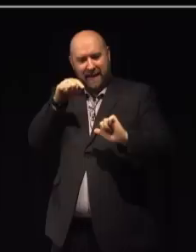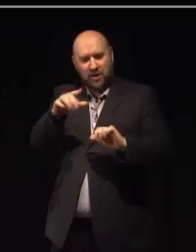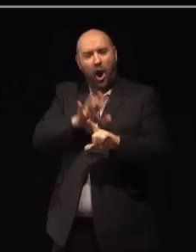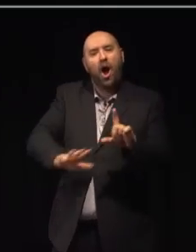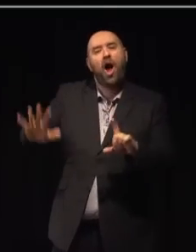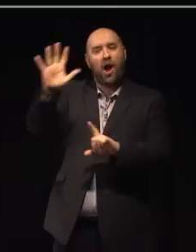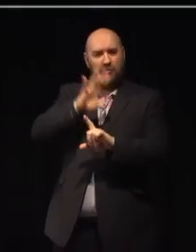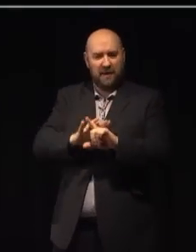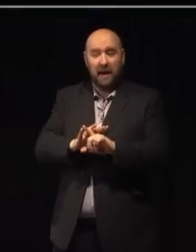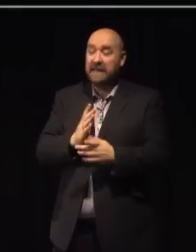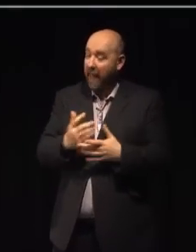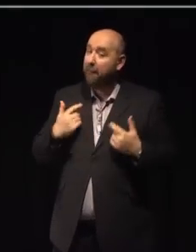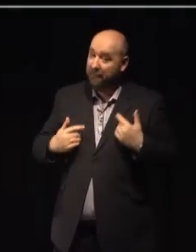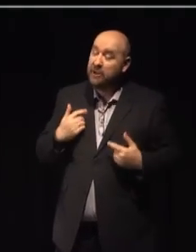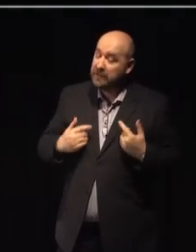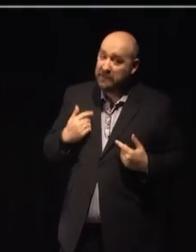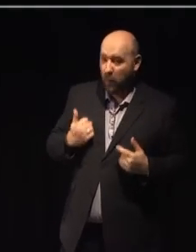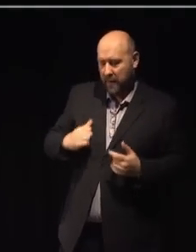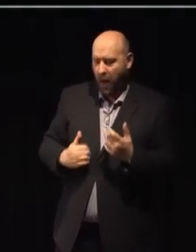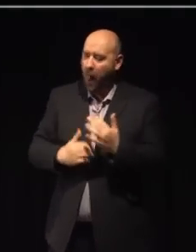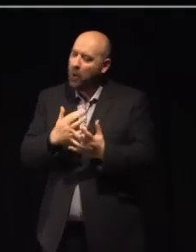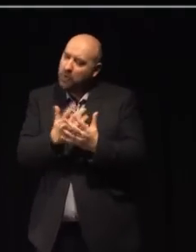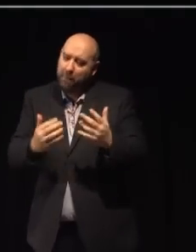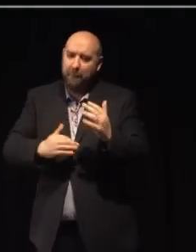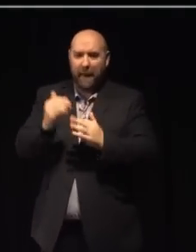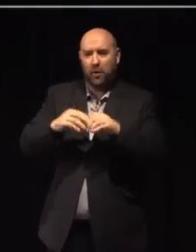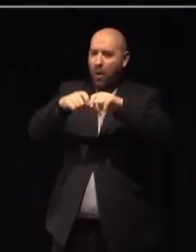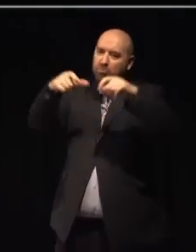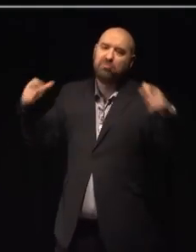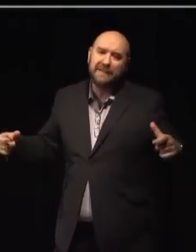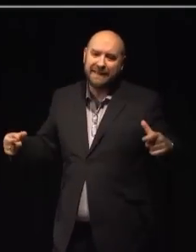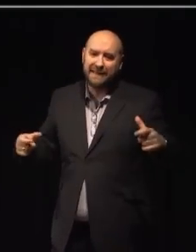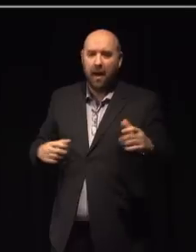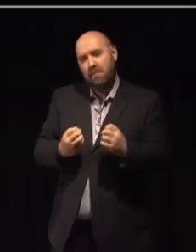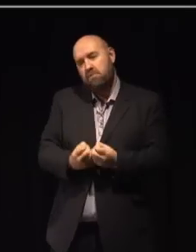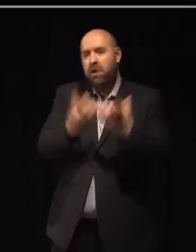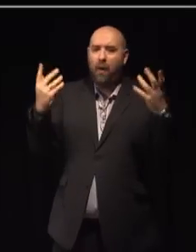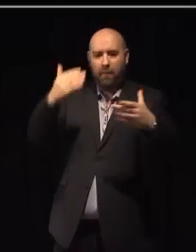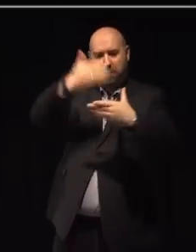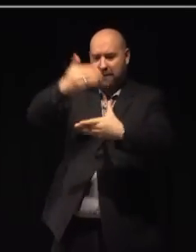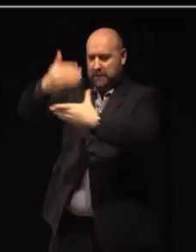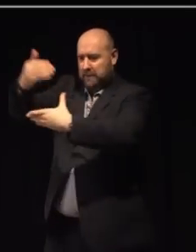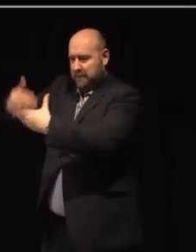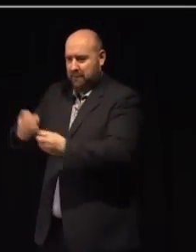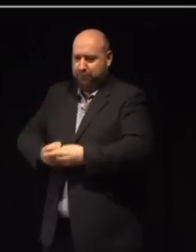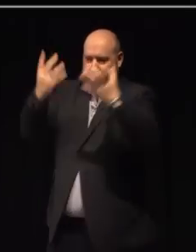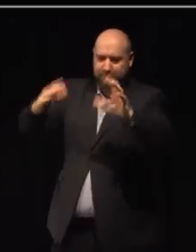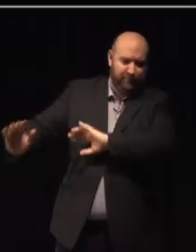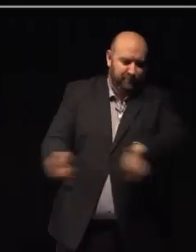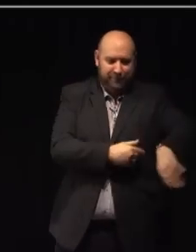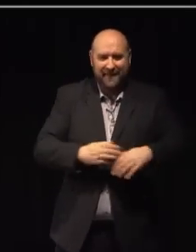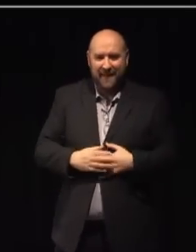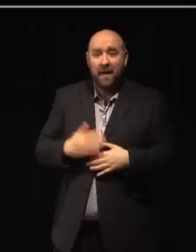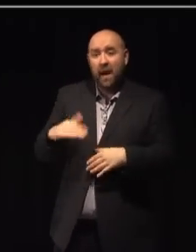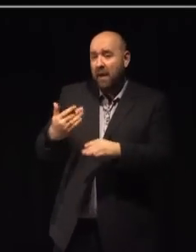ambitious. It will require us to build lots of bridges and to blow up lots of barriers. But from my work with the last two